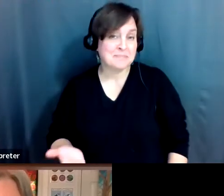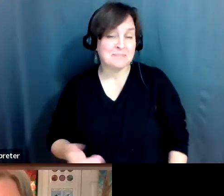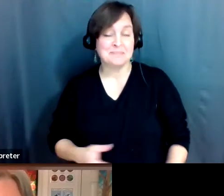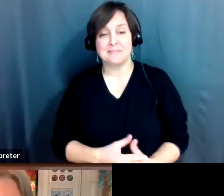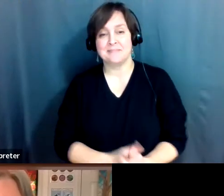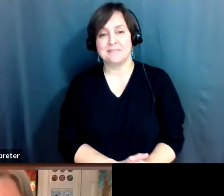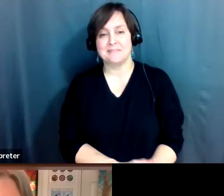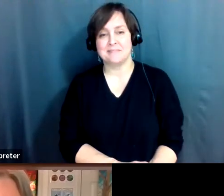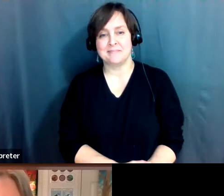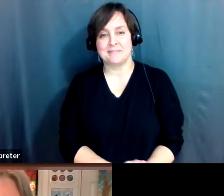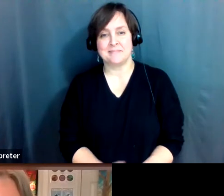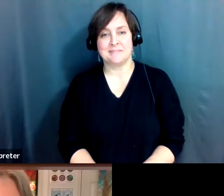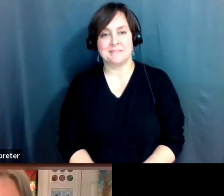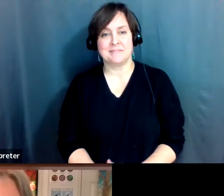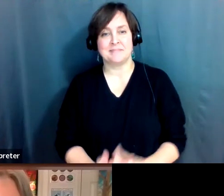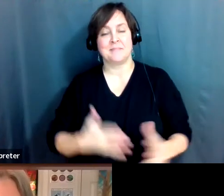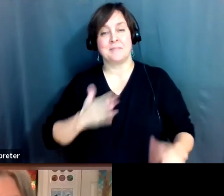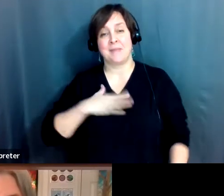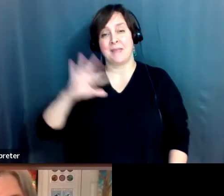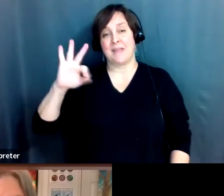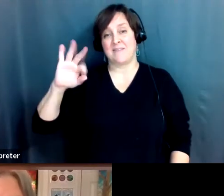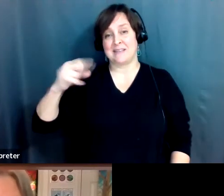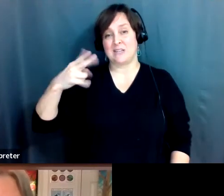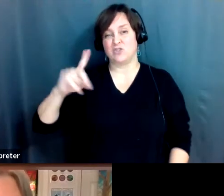a little bit about my FSHD.